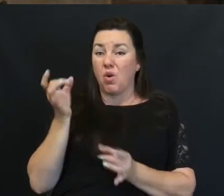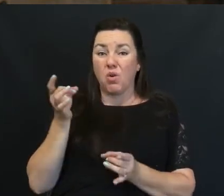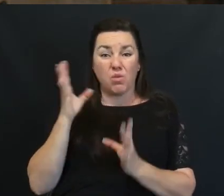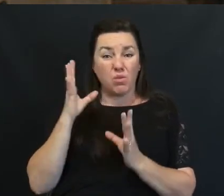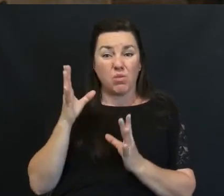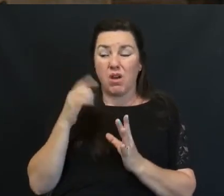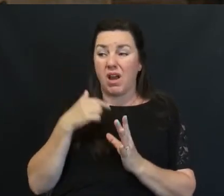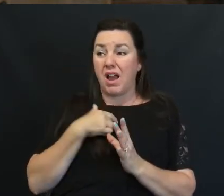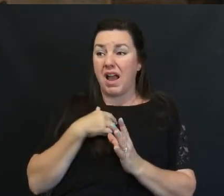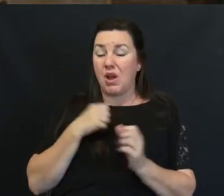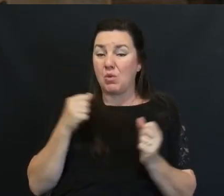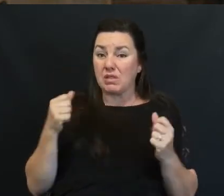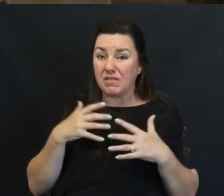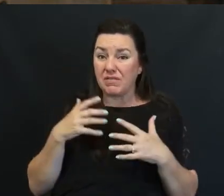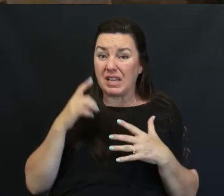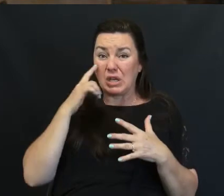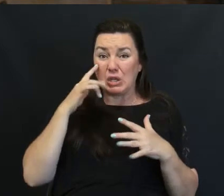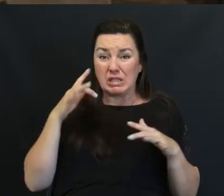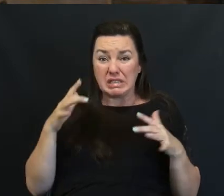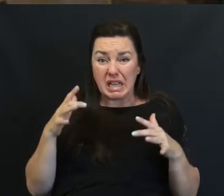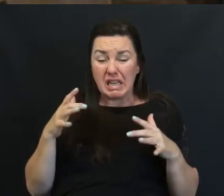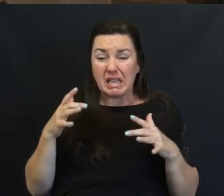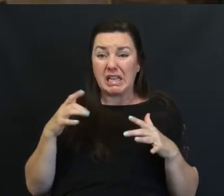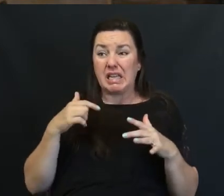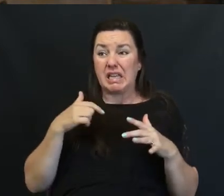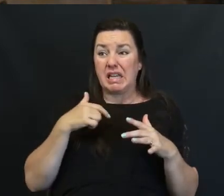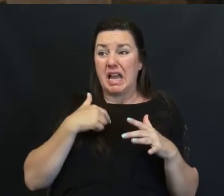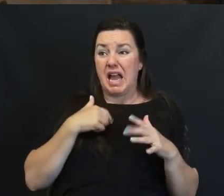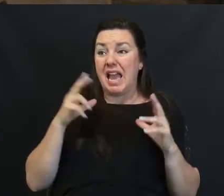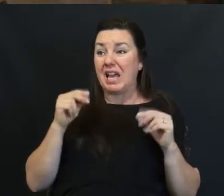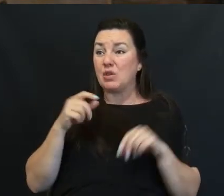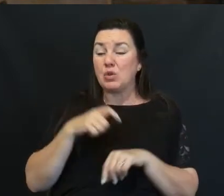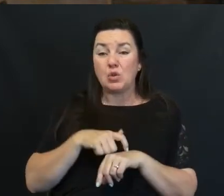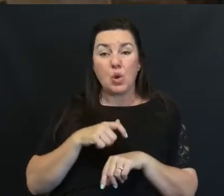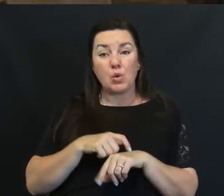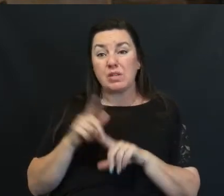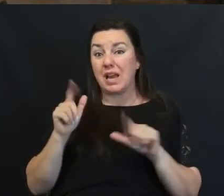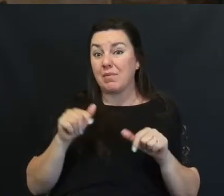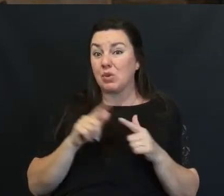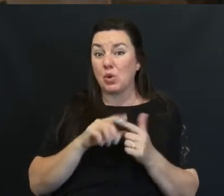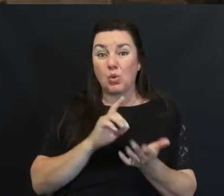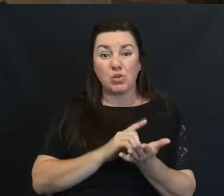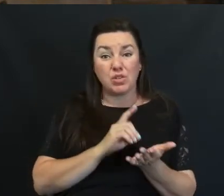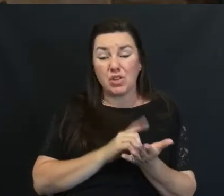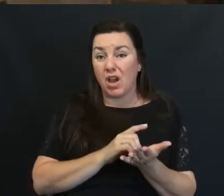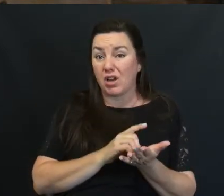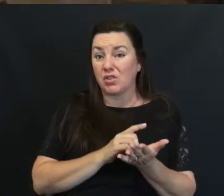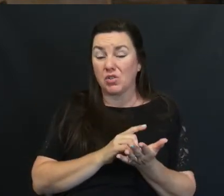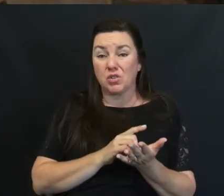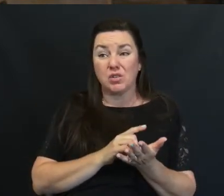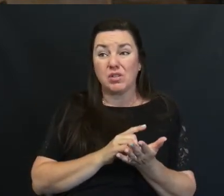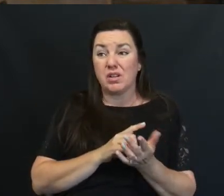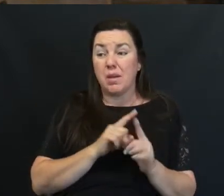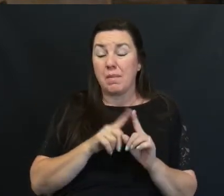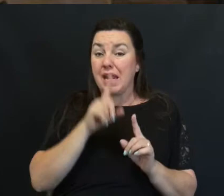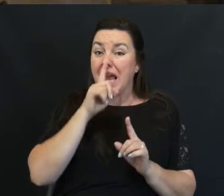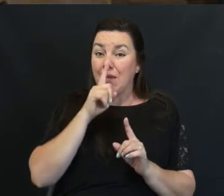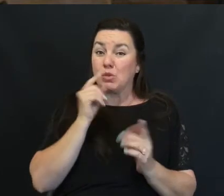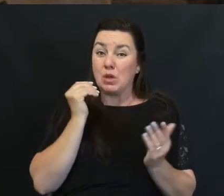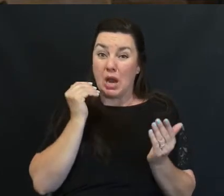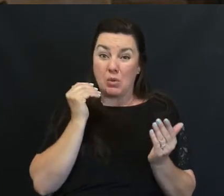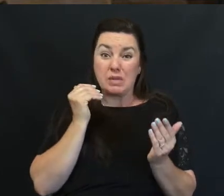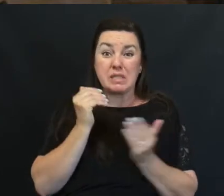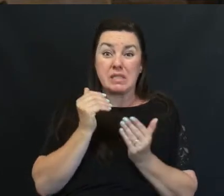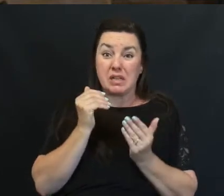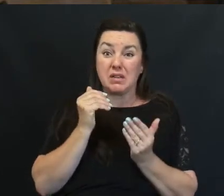struck By fear And anxiety And I had no time To go to a doctor But I'm sure I was at the verge Of a